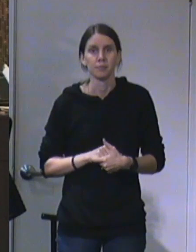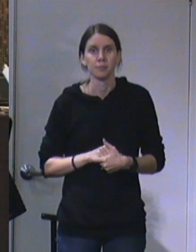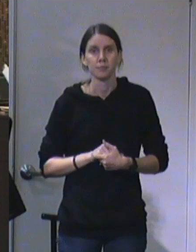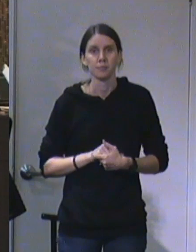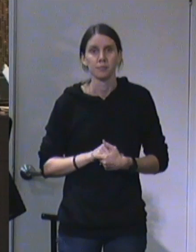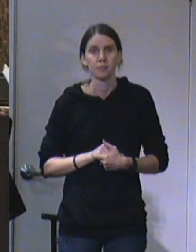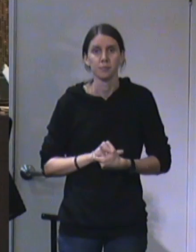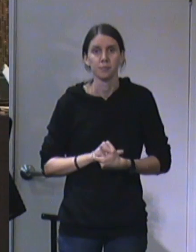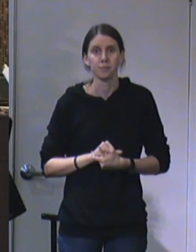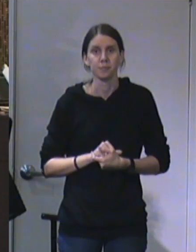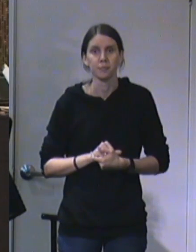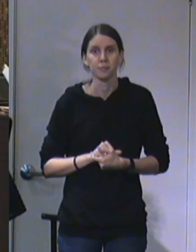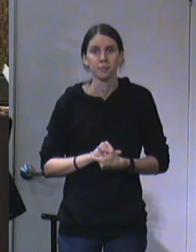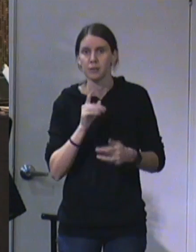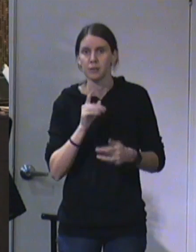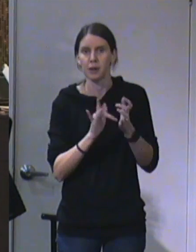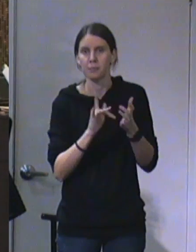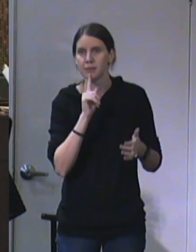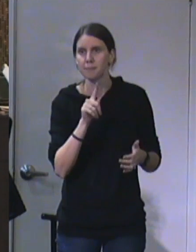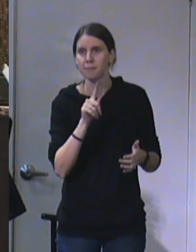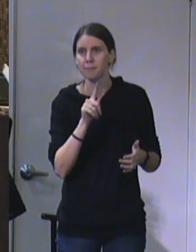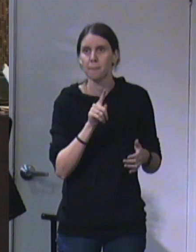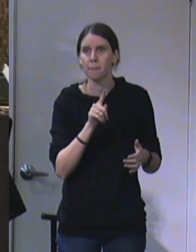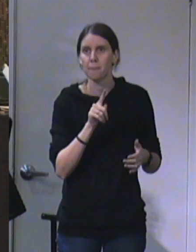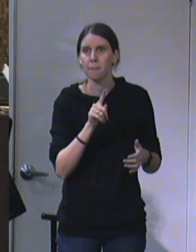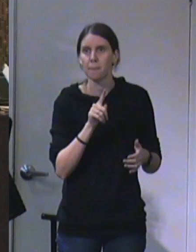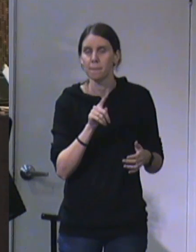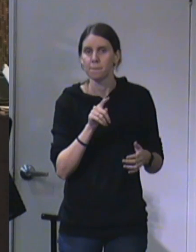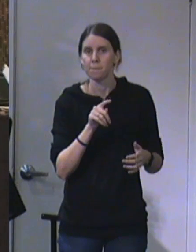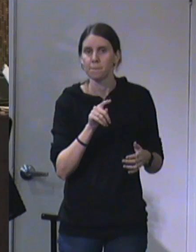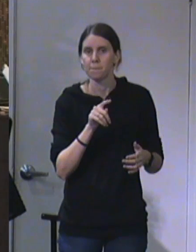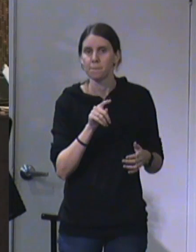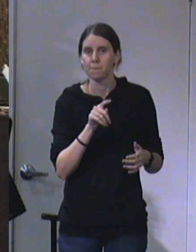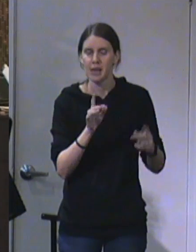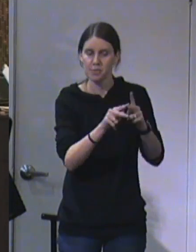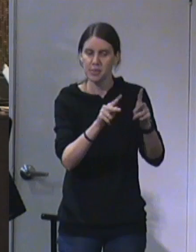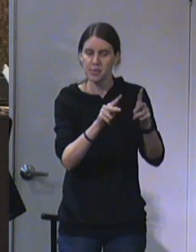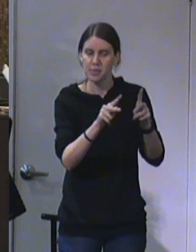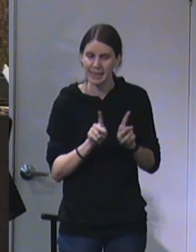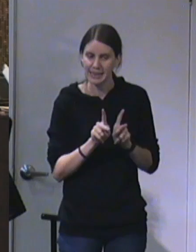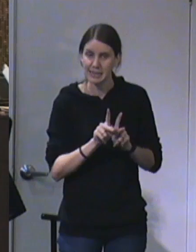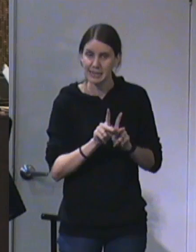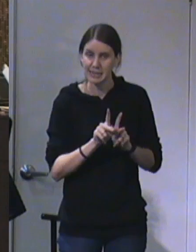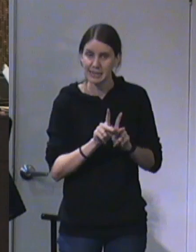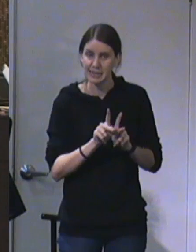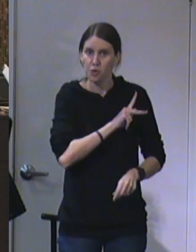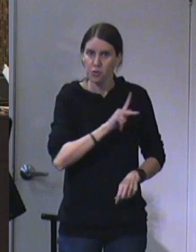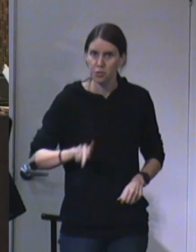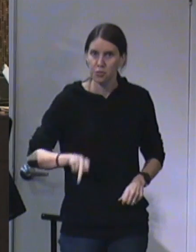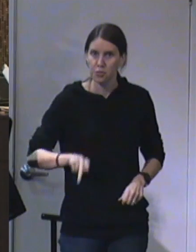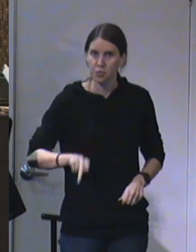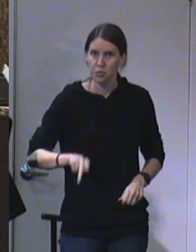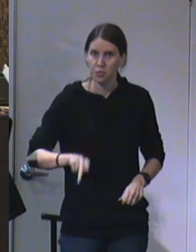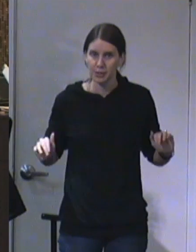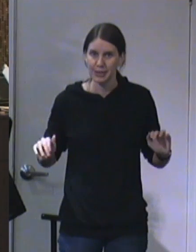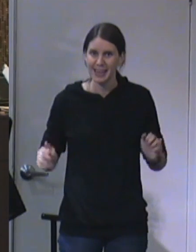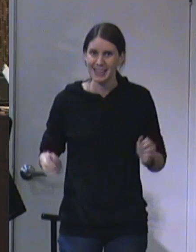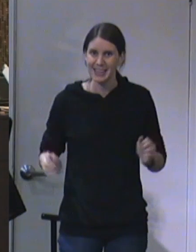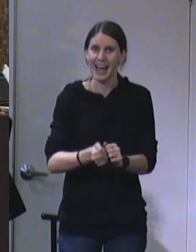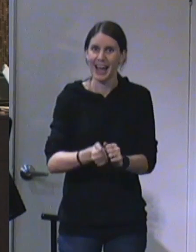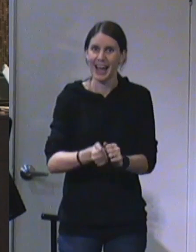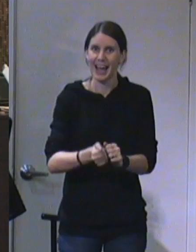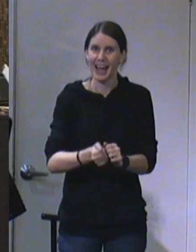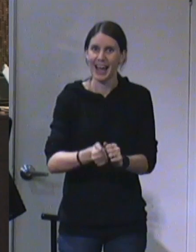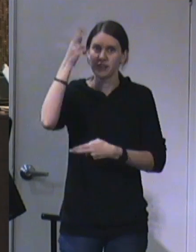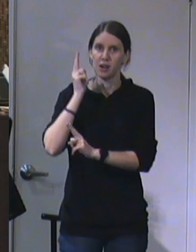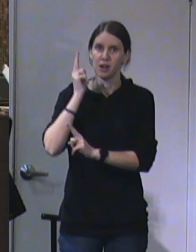It says that His place, His throne high and